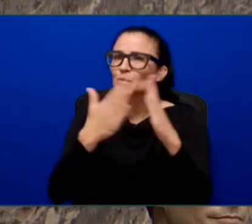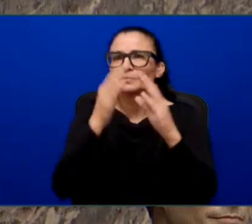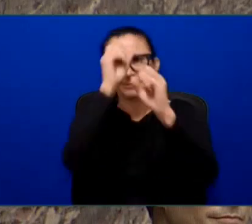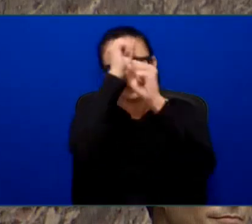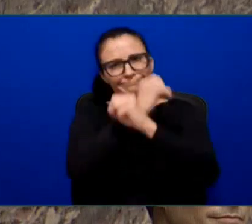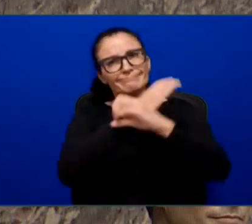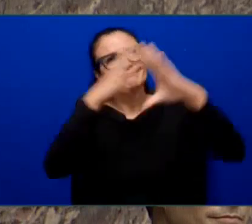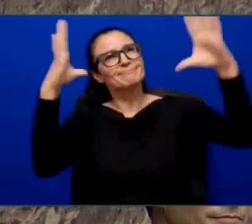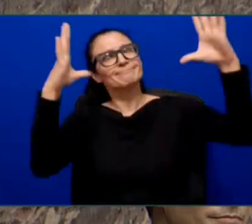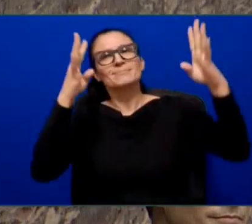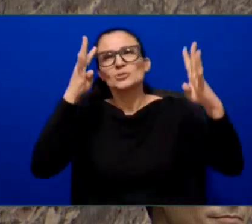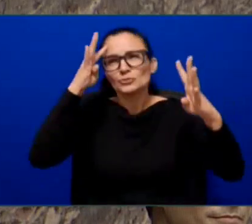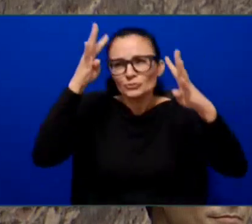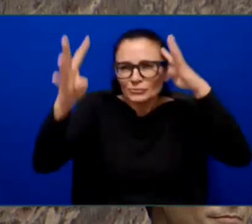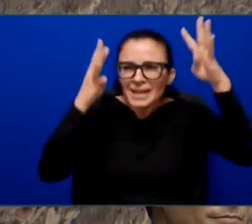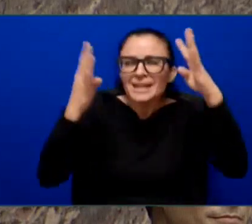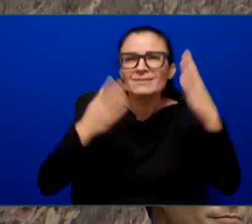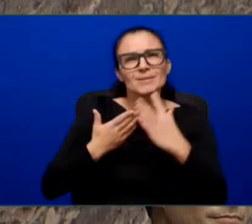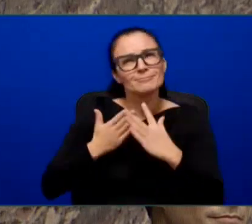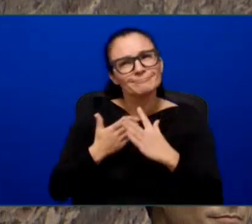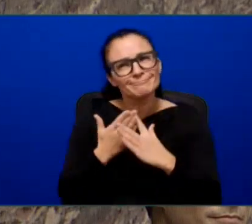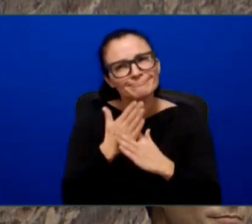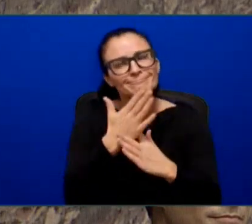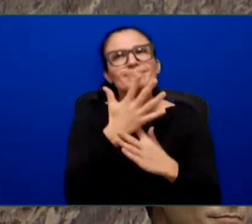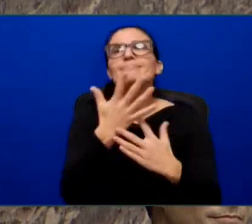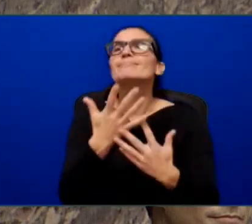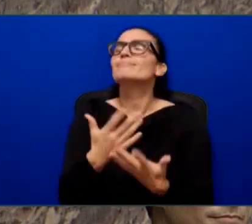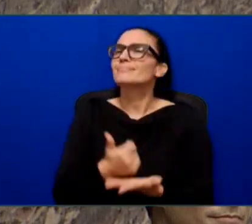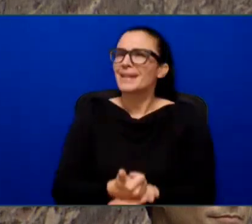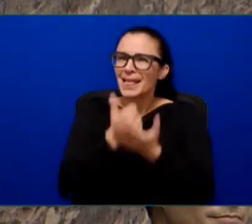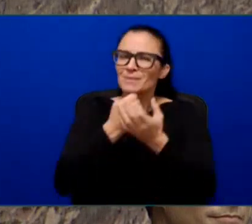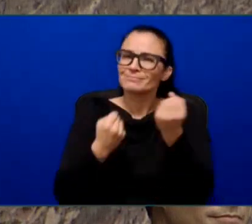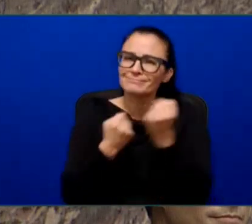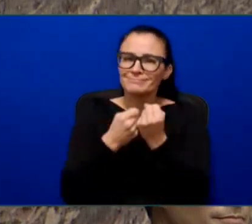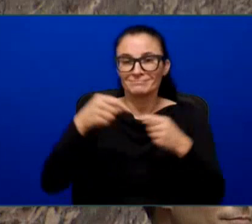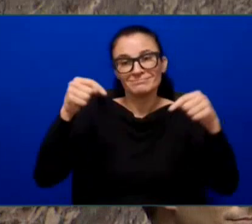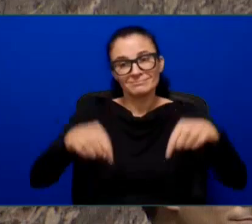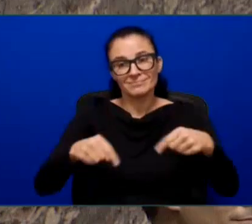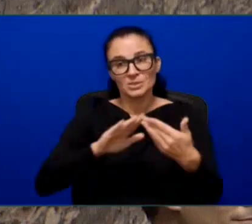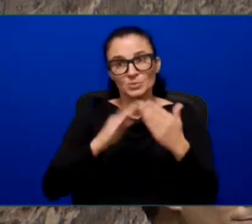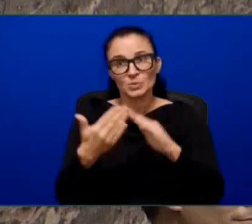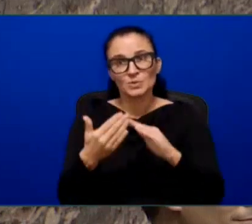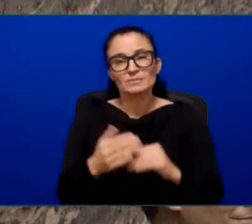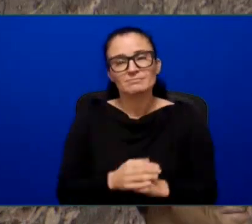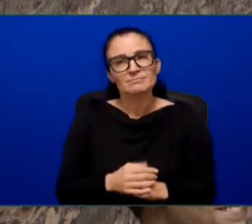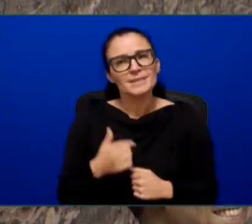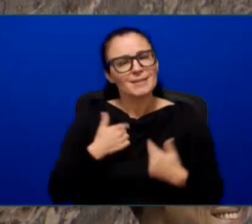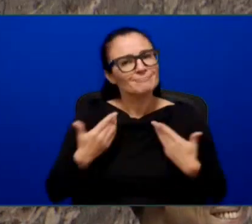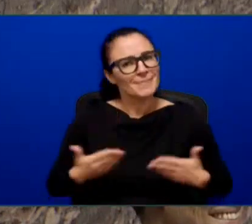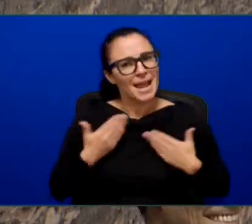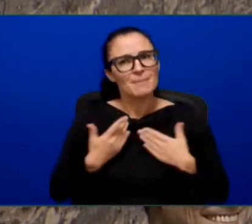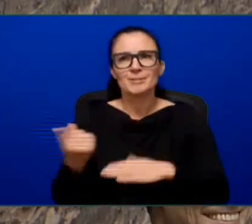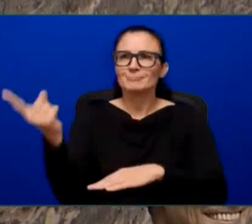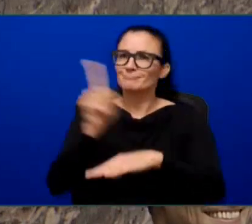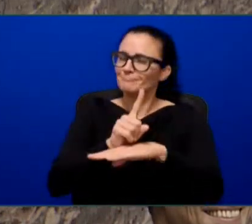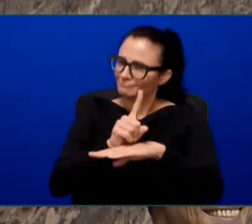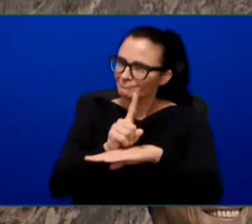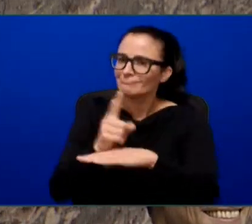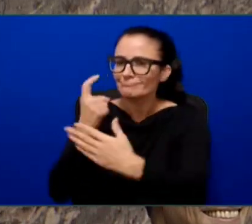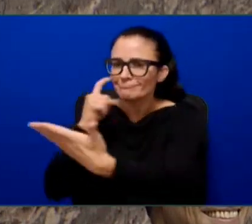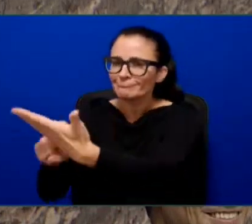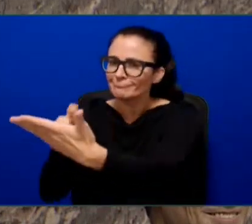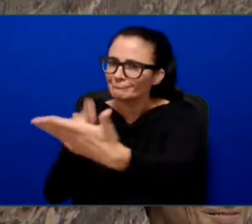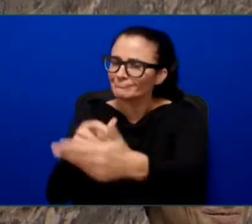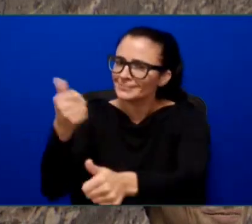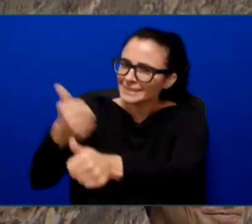form the backbone of our community, and it's an honour to recognize you publicly in the Legislature today. Congratulations to you all, and I'm only